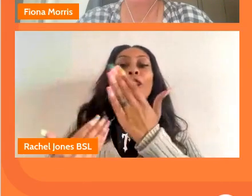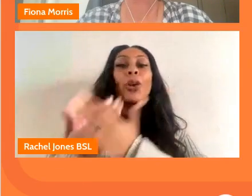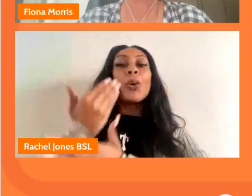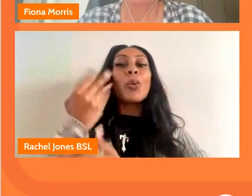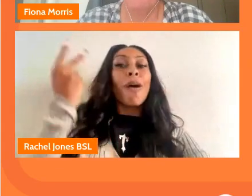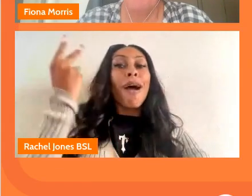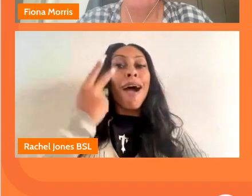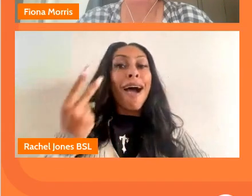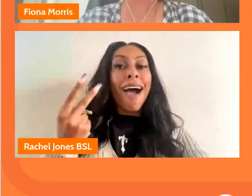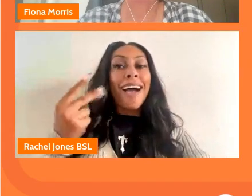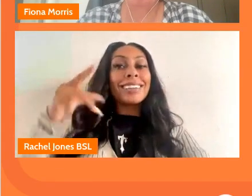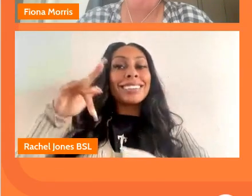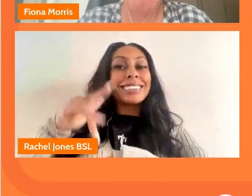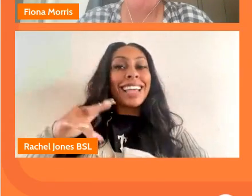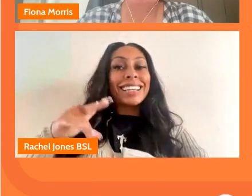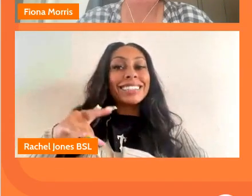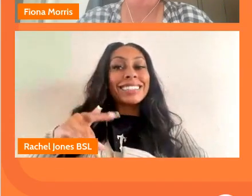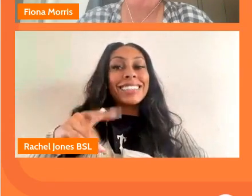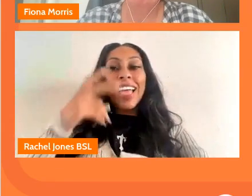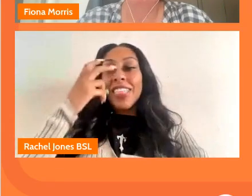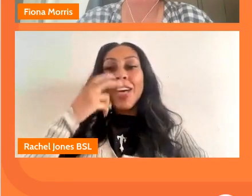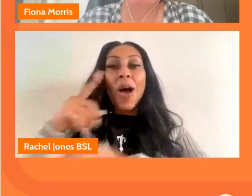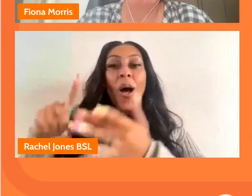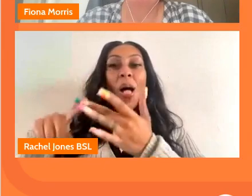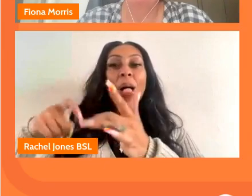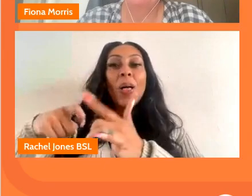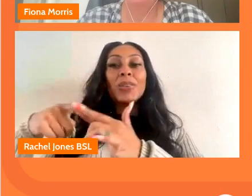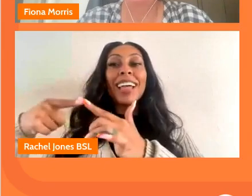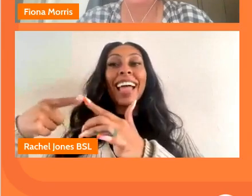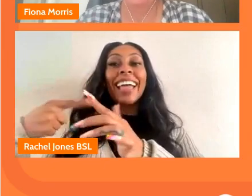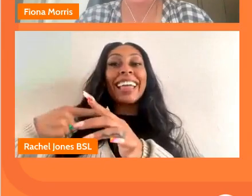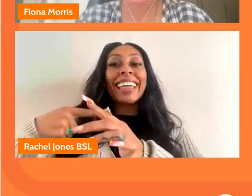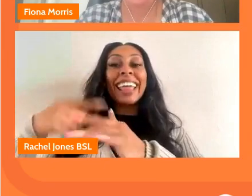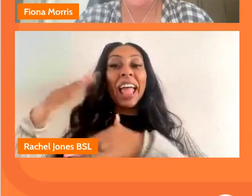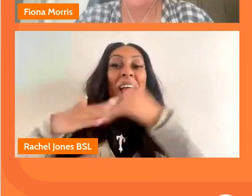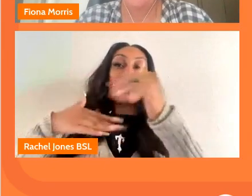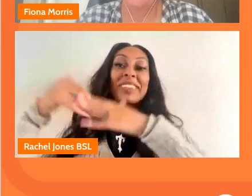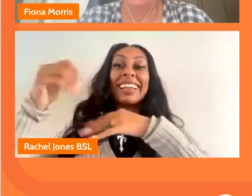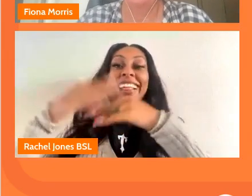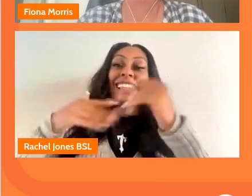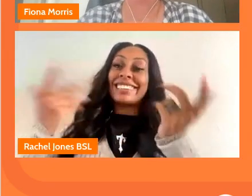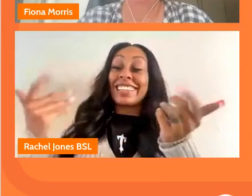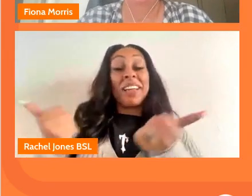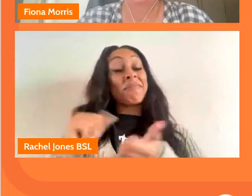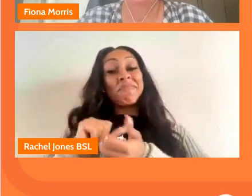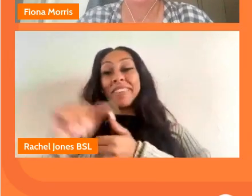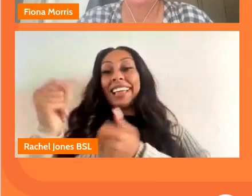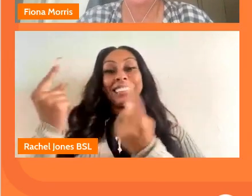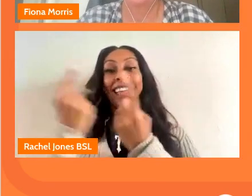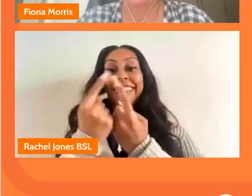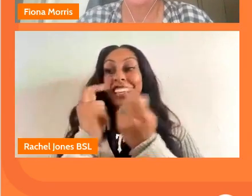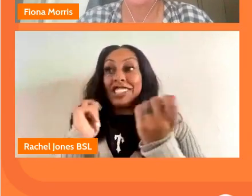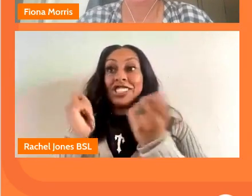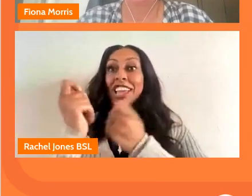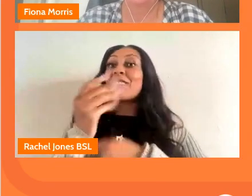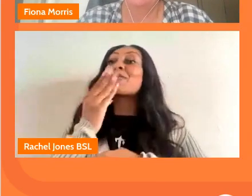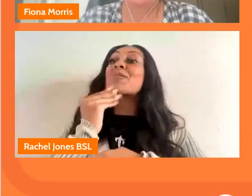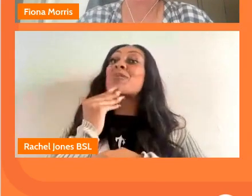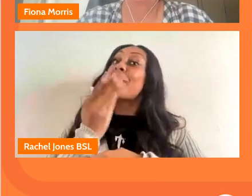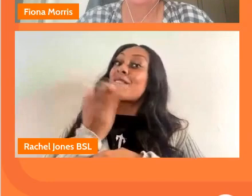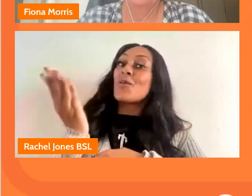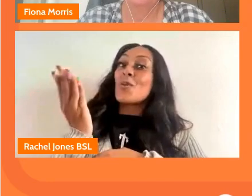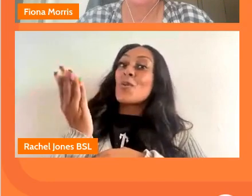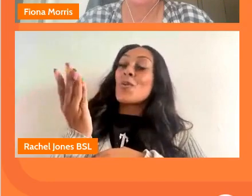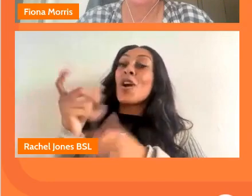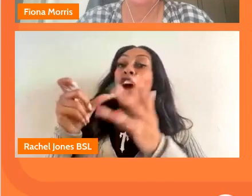center which was the old ikea building it's a great repurpose i think the best repurpose ever um in coventry for people to go to